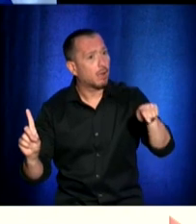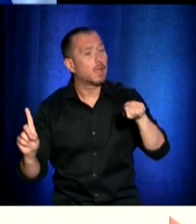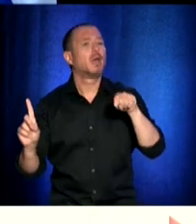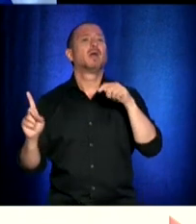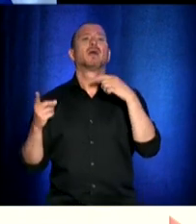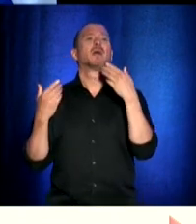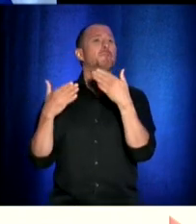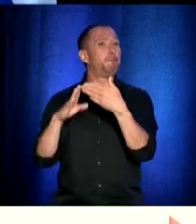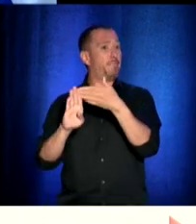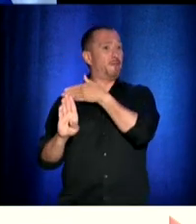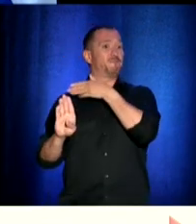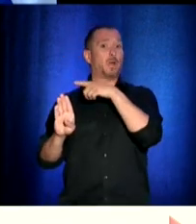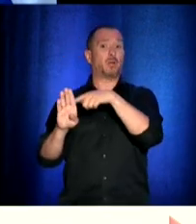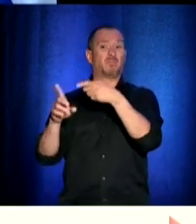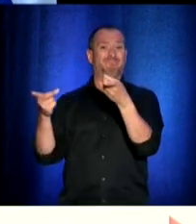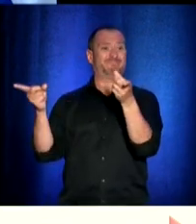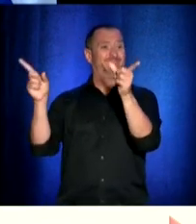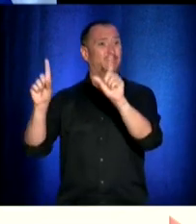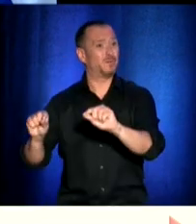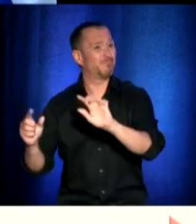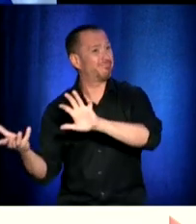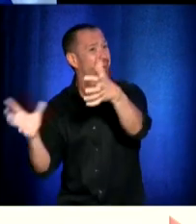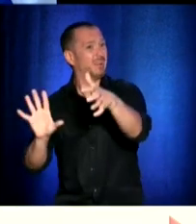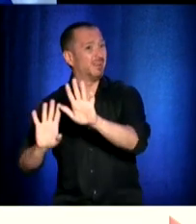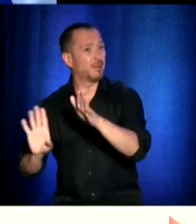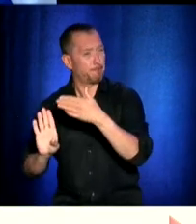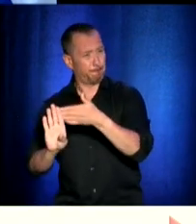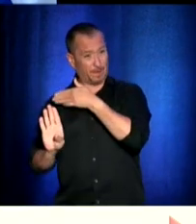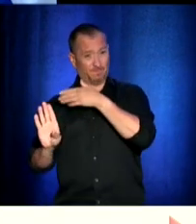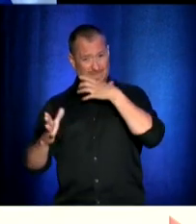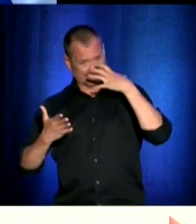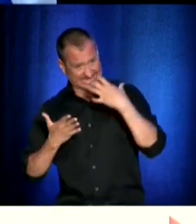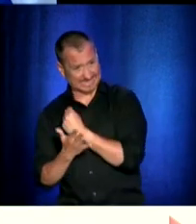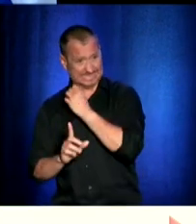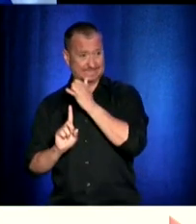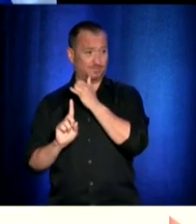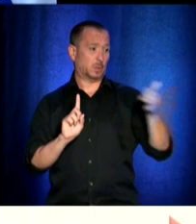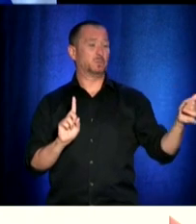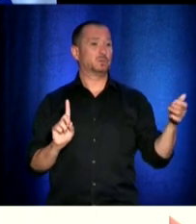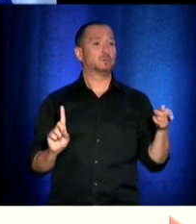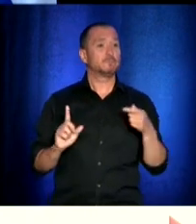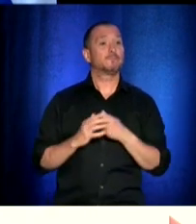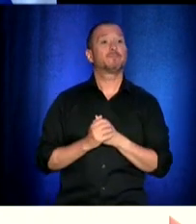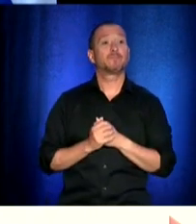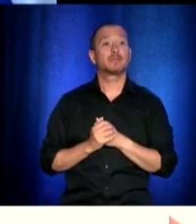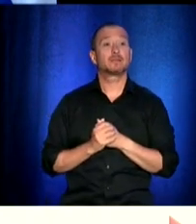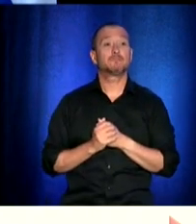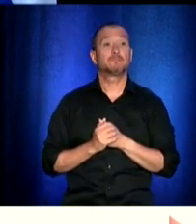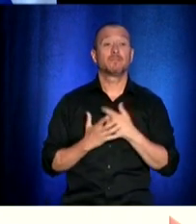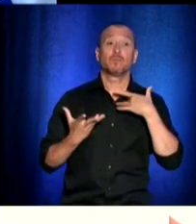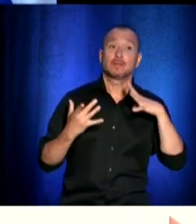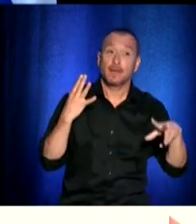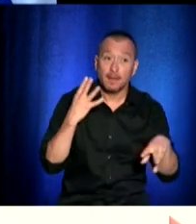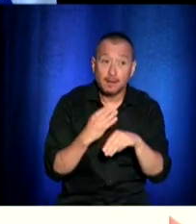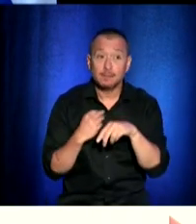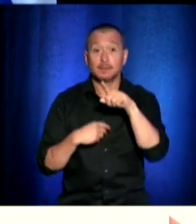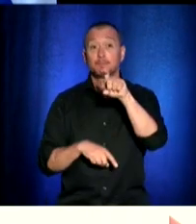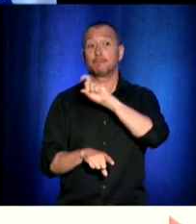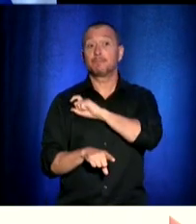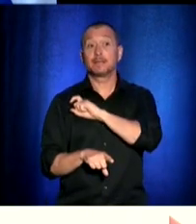like what happened. And I want to say also that the police people will do all what's possible